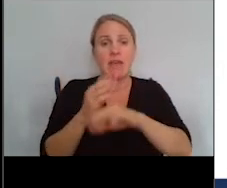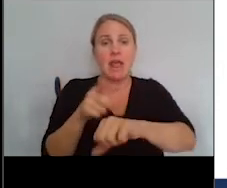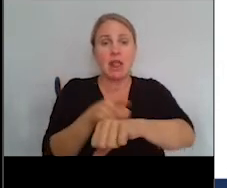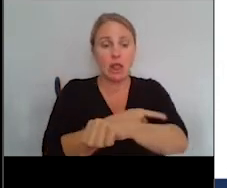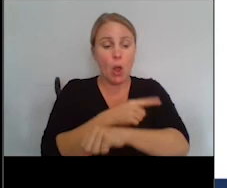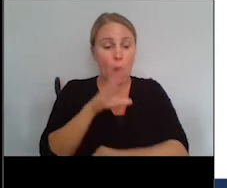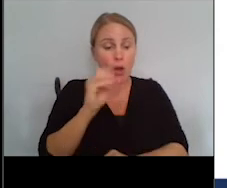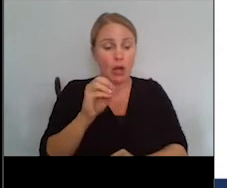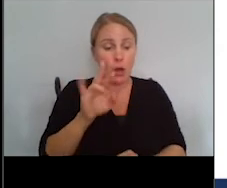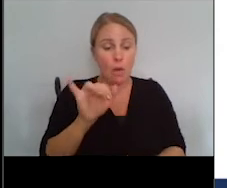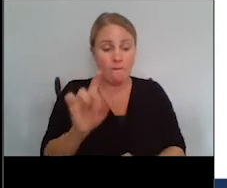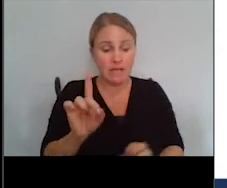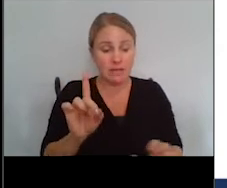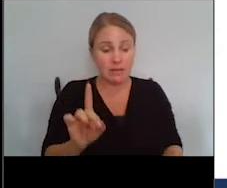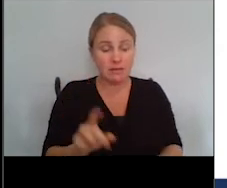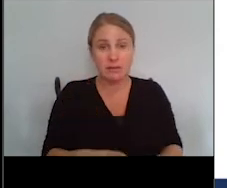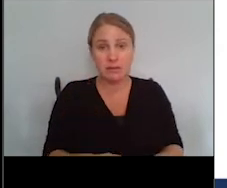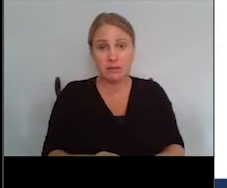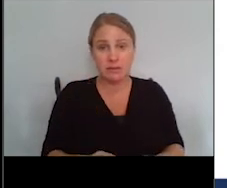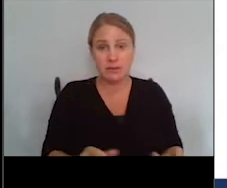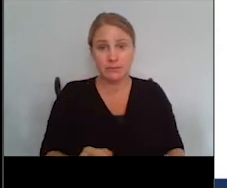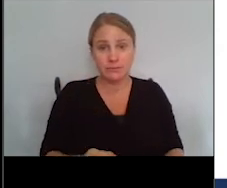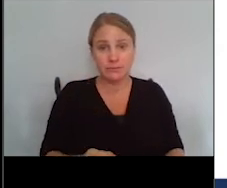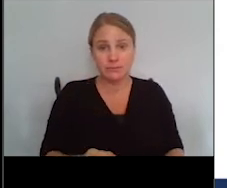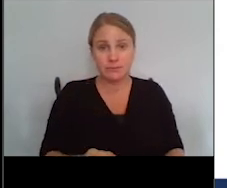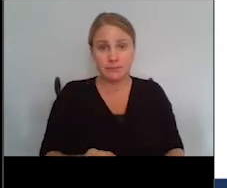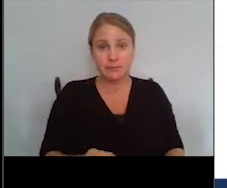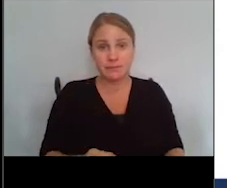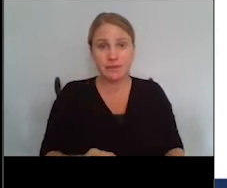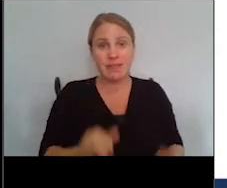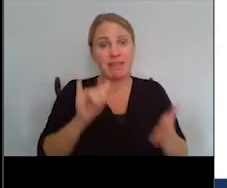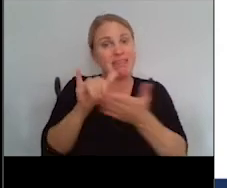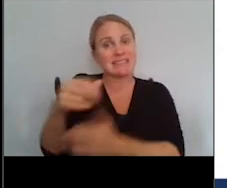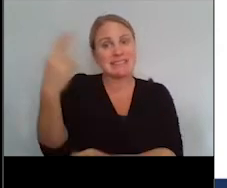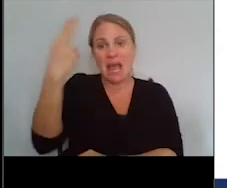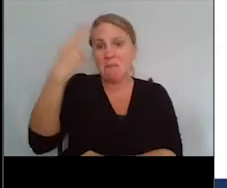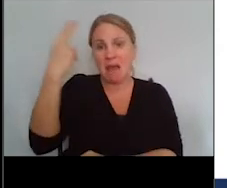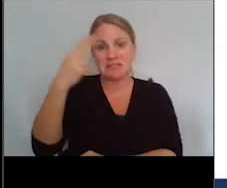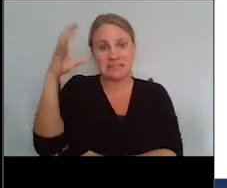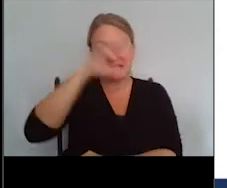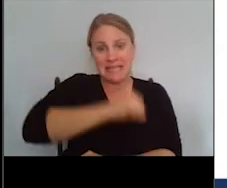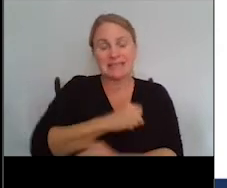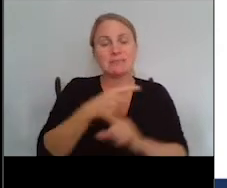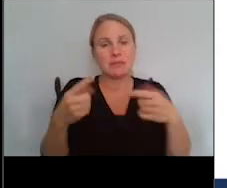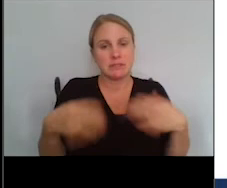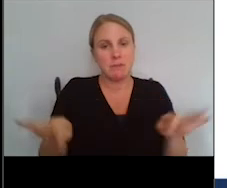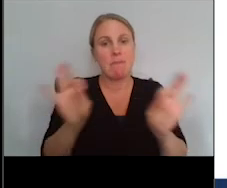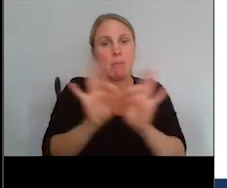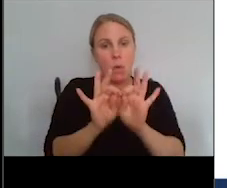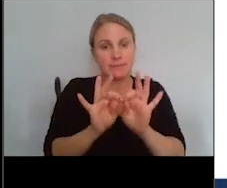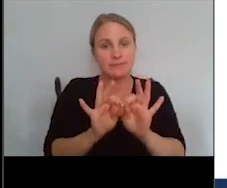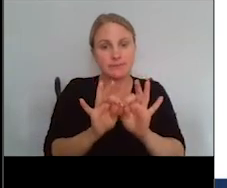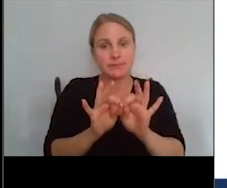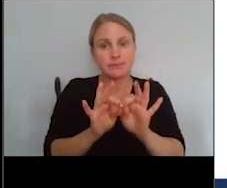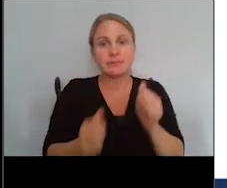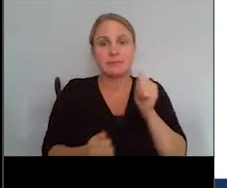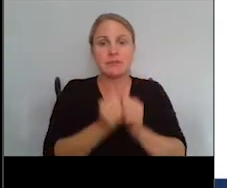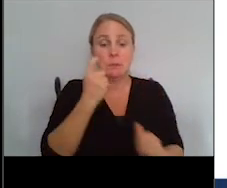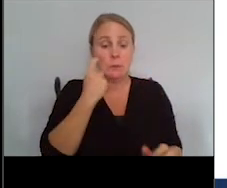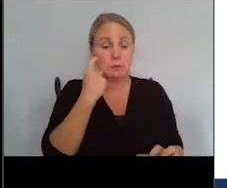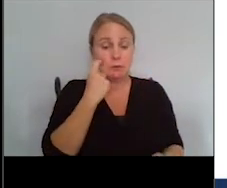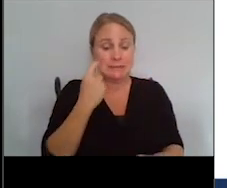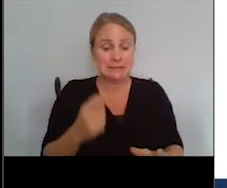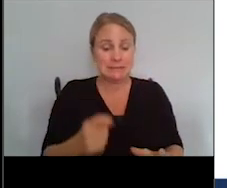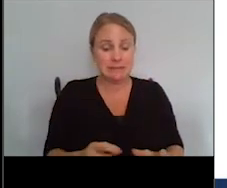by getting rid of all that antigenemia. Now, that's a hypothesis, but it's an important one. Most recently, the next